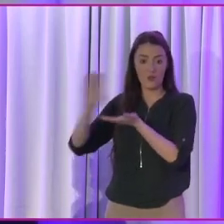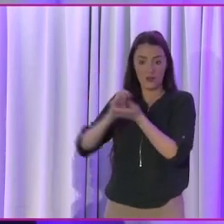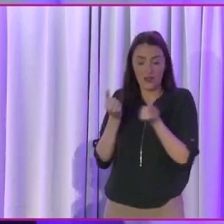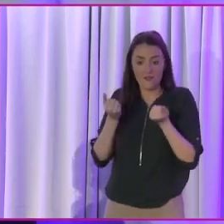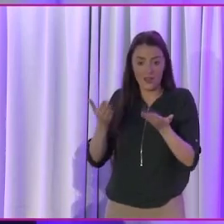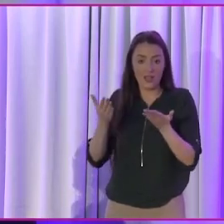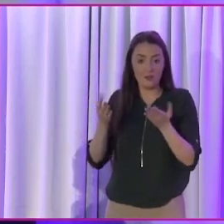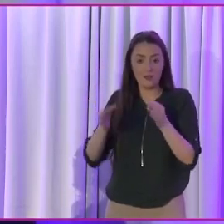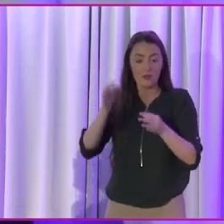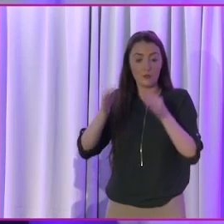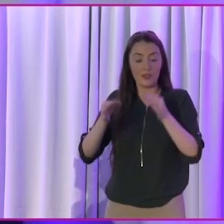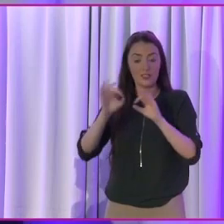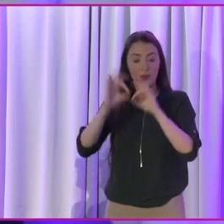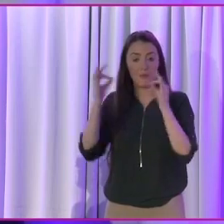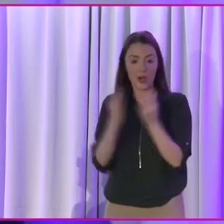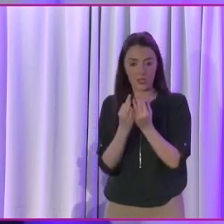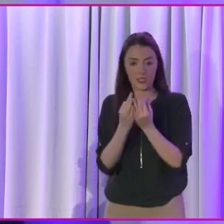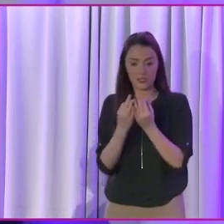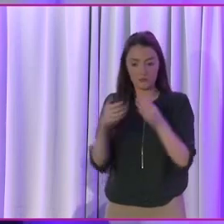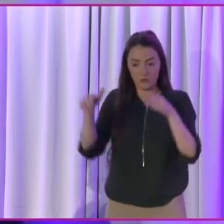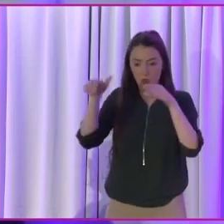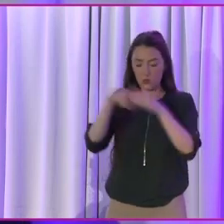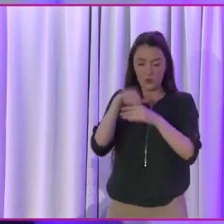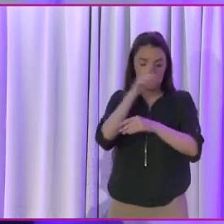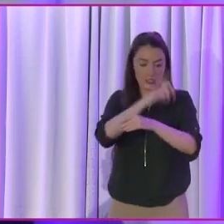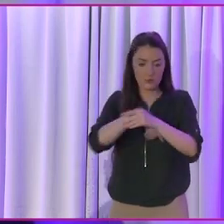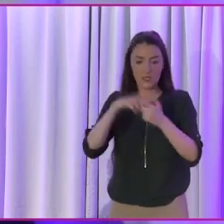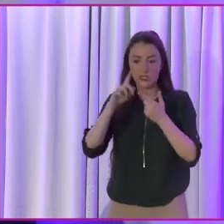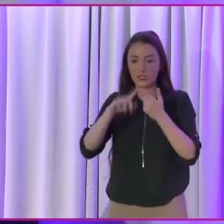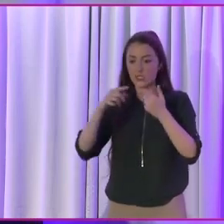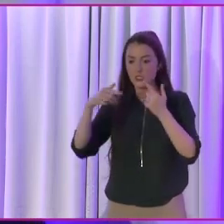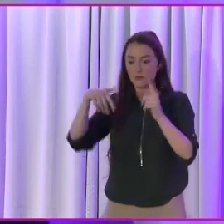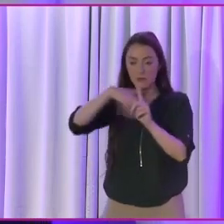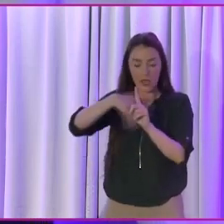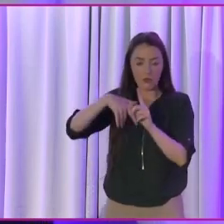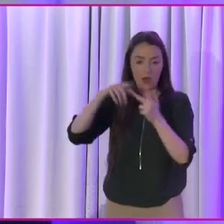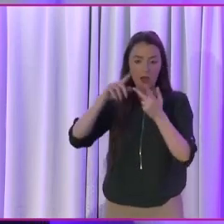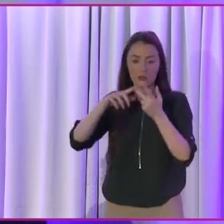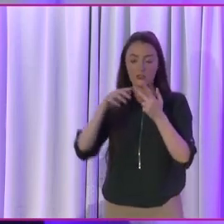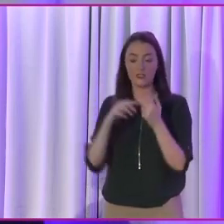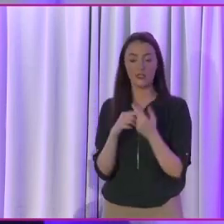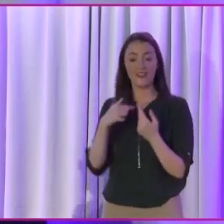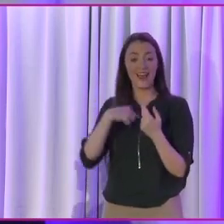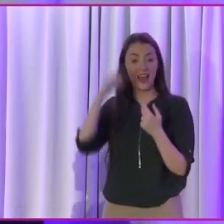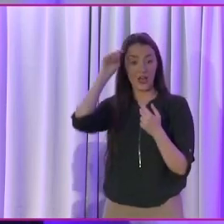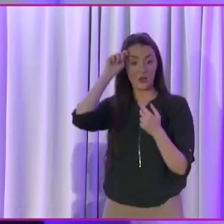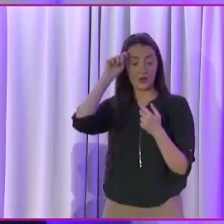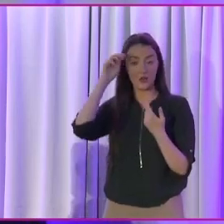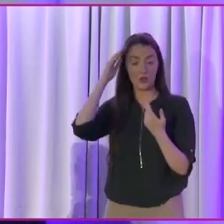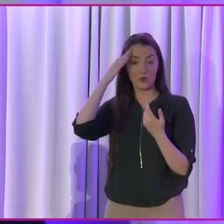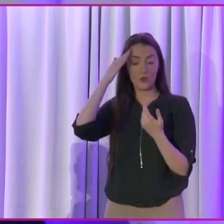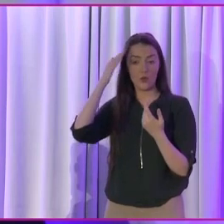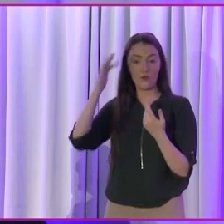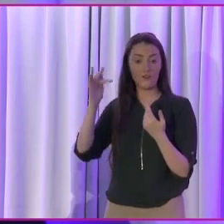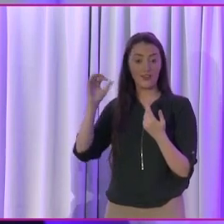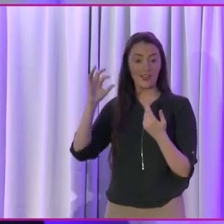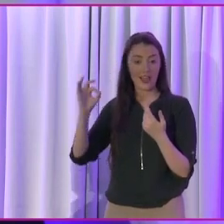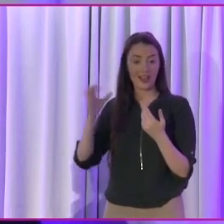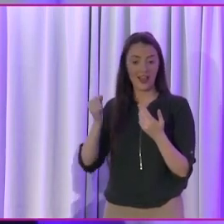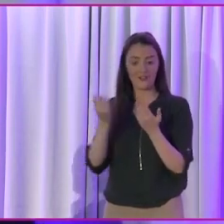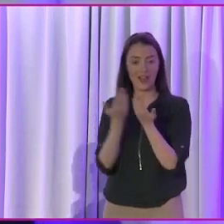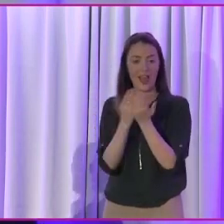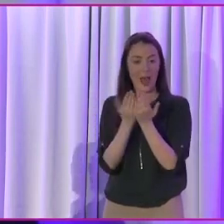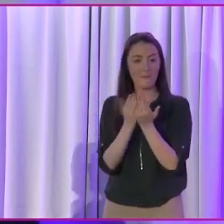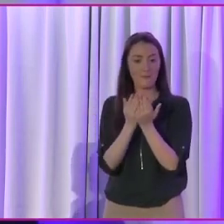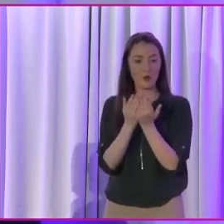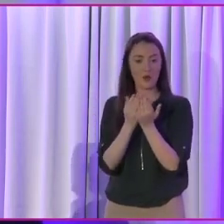diversity and inclusion officers. And I know in Fine Gael that there's a handbook being developed and going to be launched